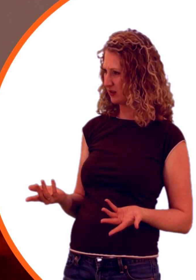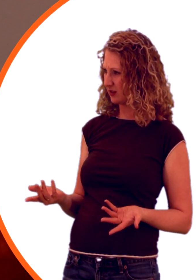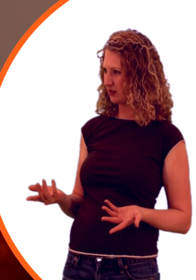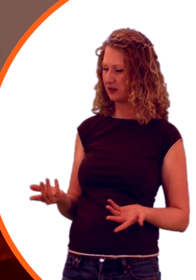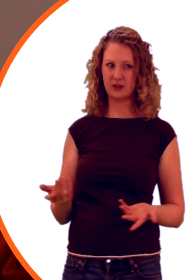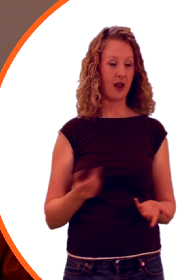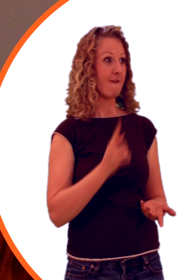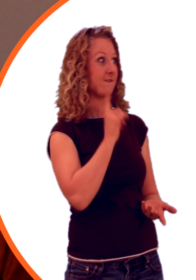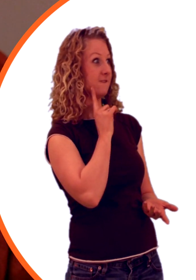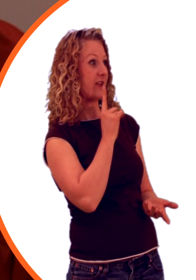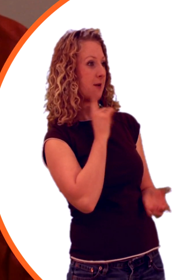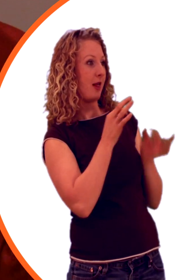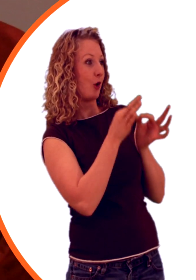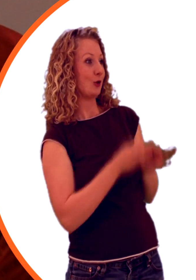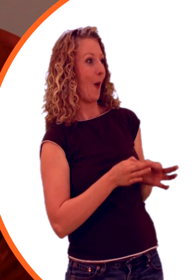What's up?